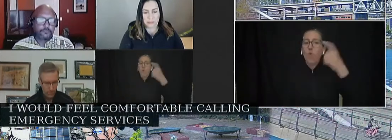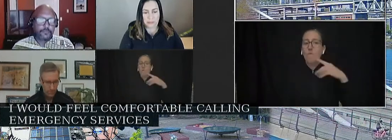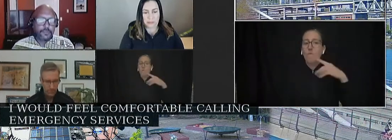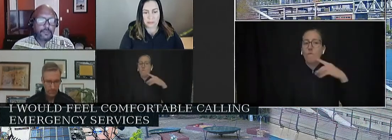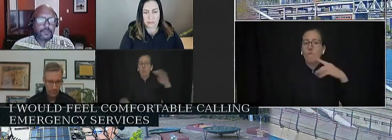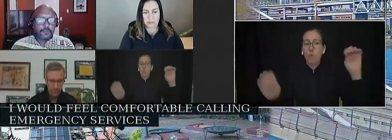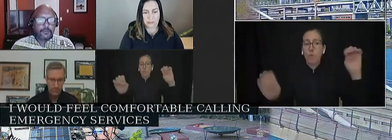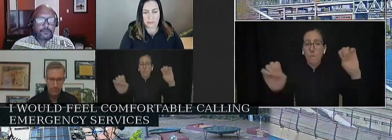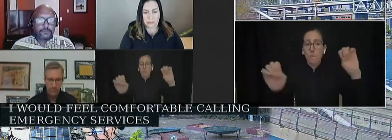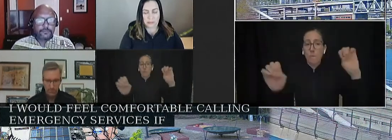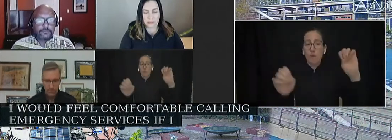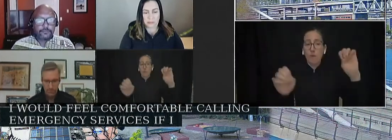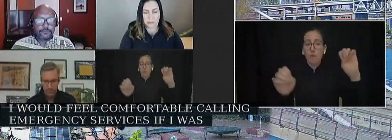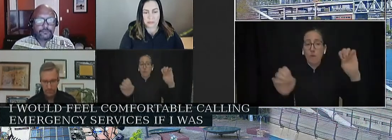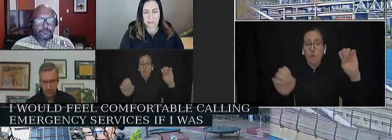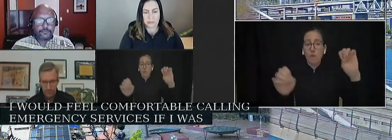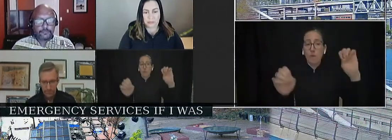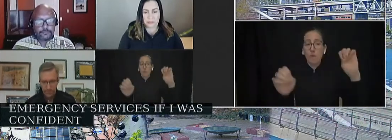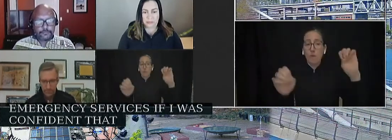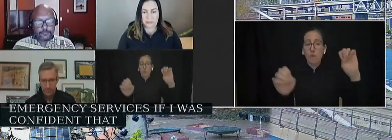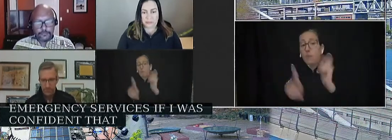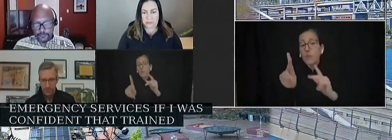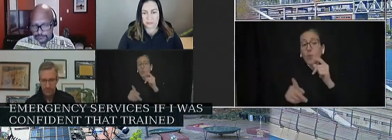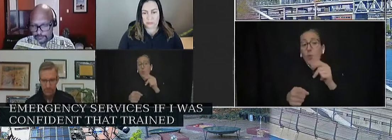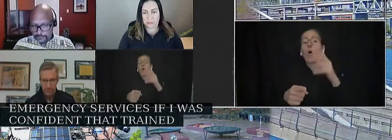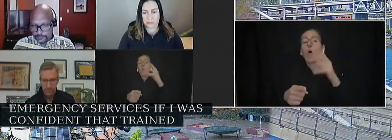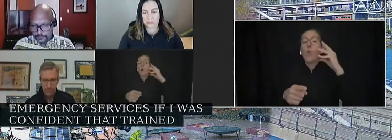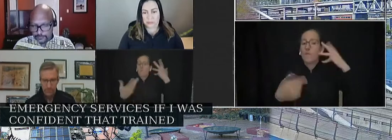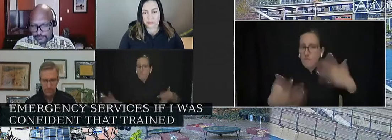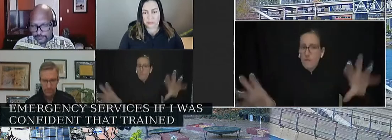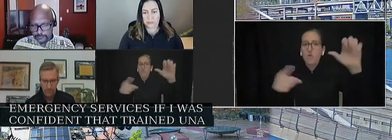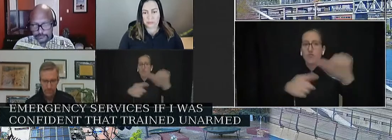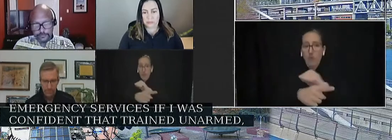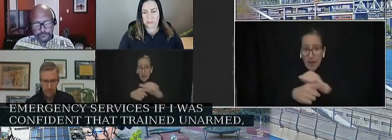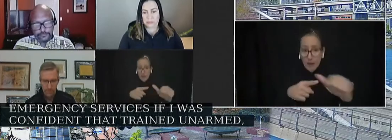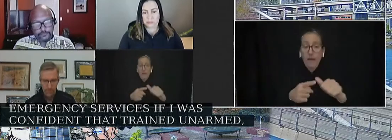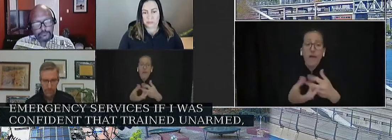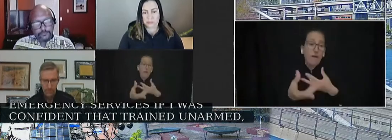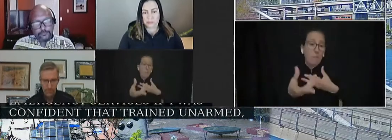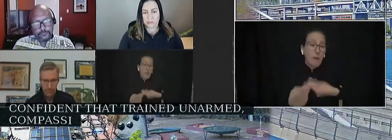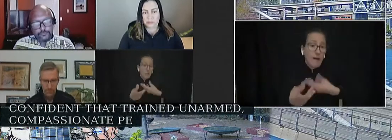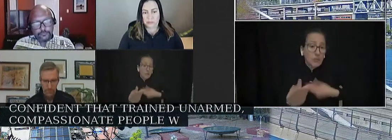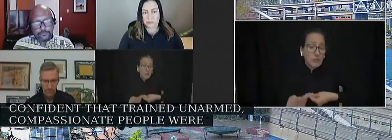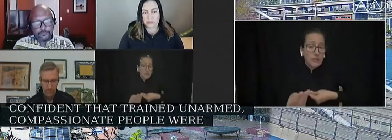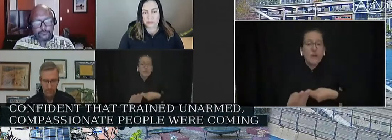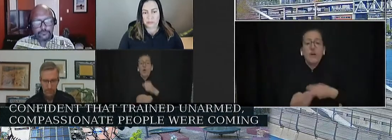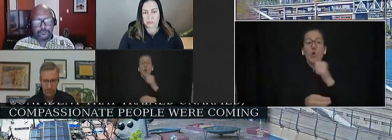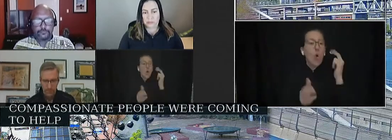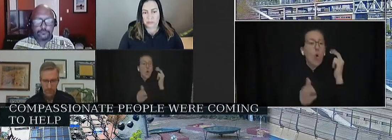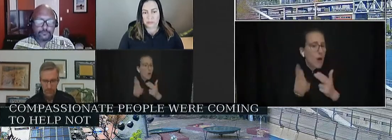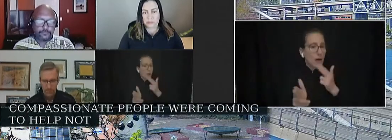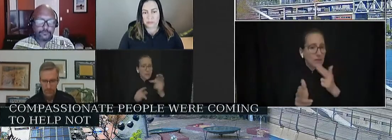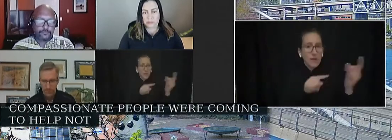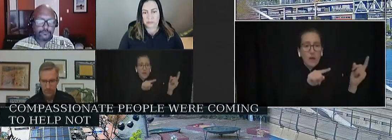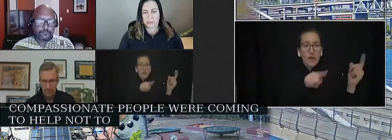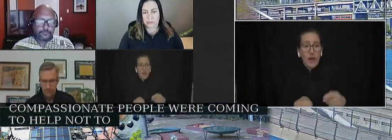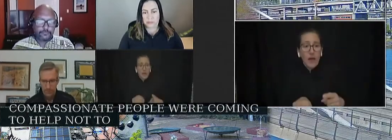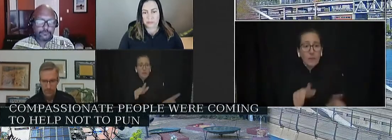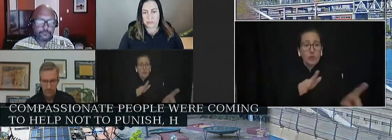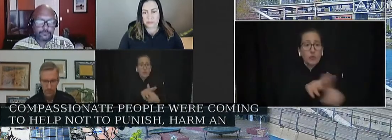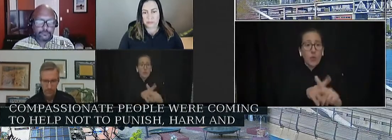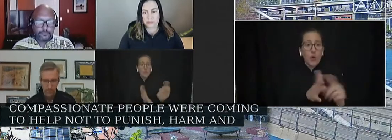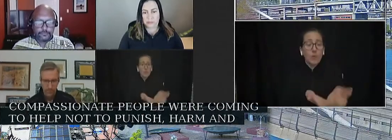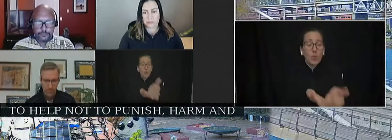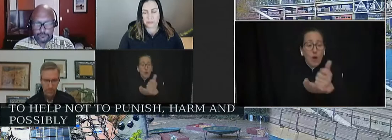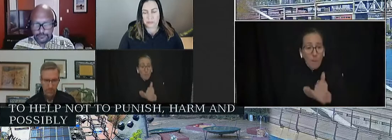compassionate people were coming to help not to punish, harm, and possibly kill. Mayor Wheeler, please quit your job. Thank